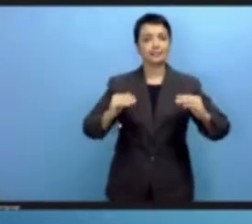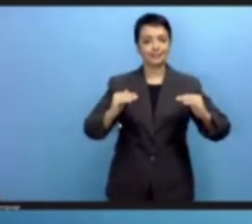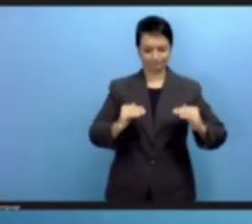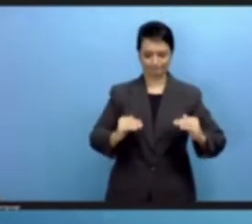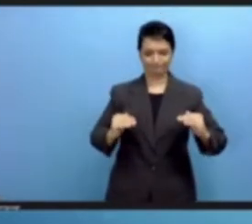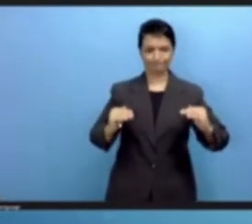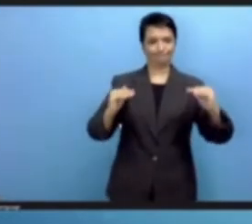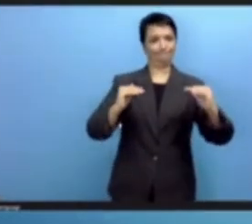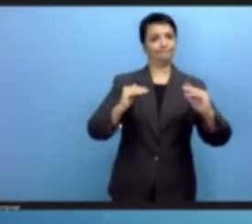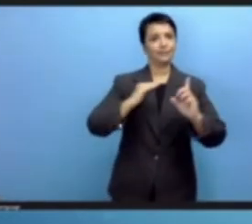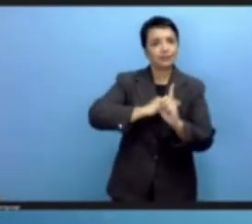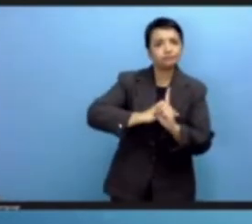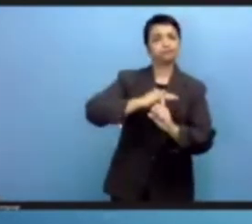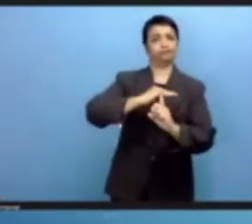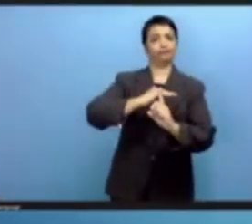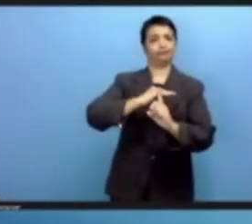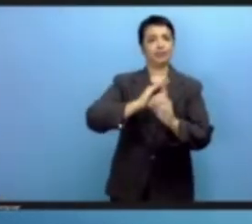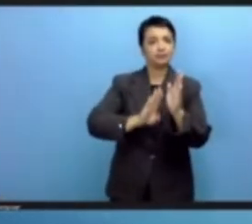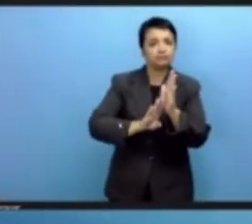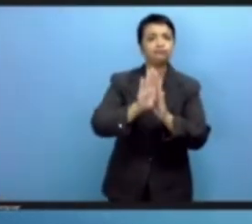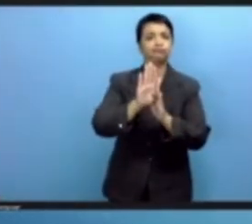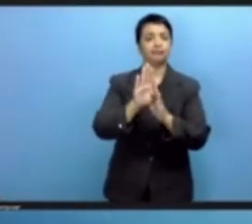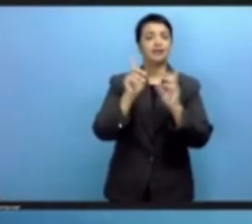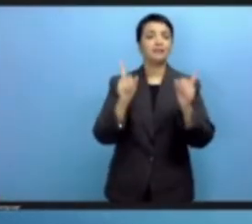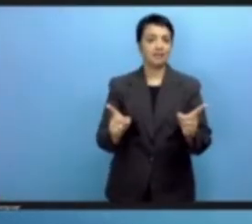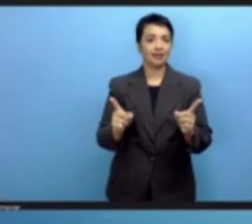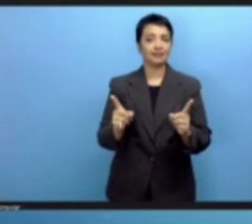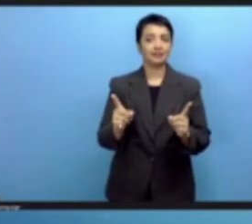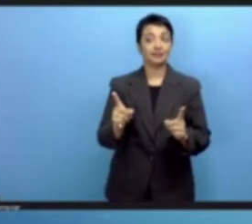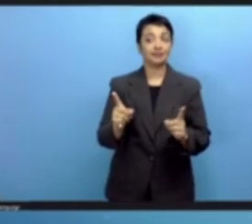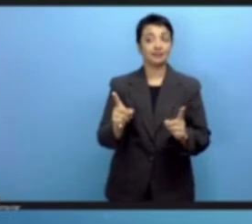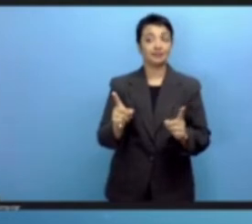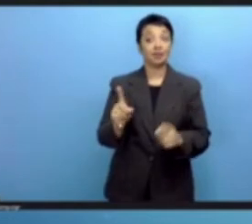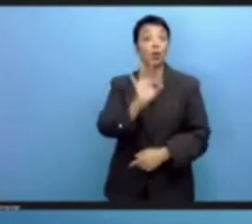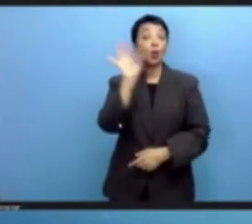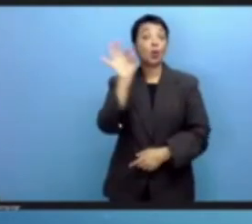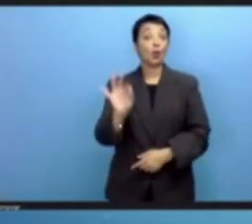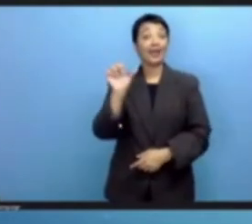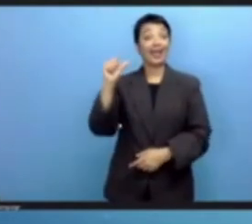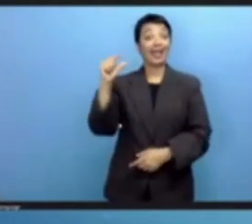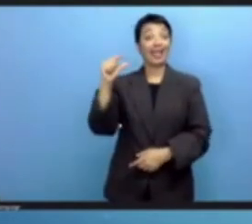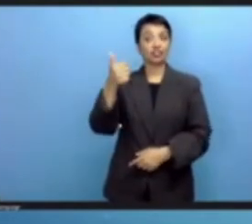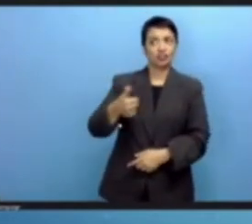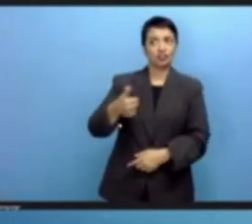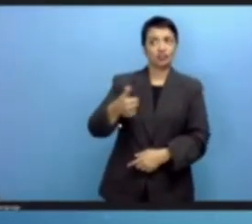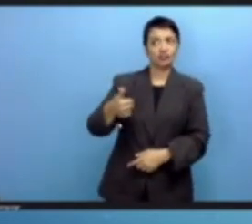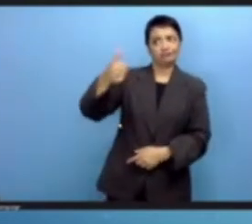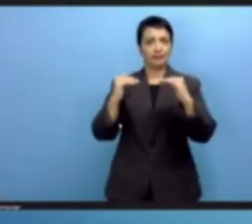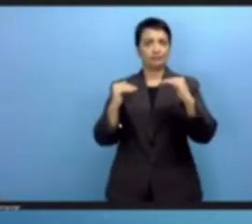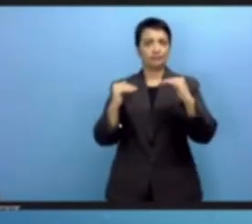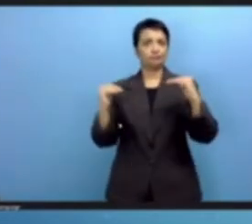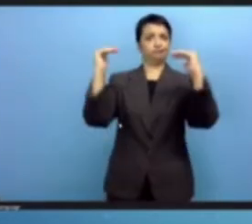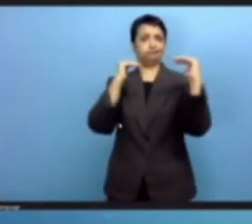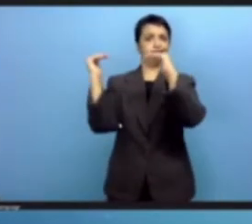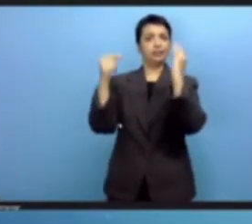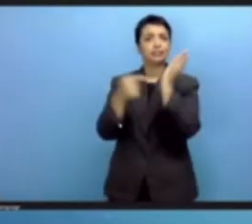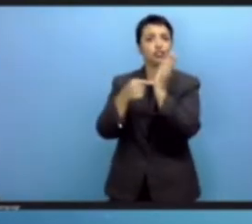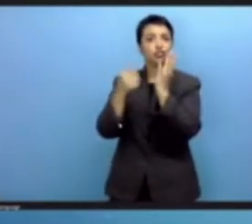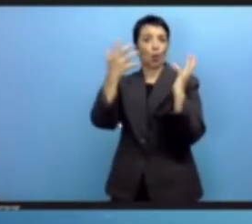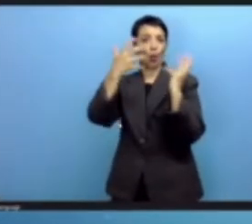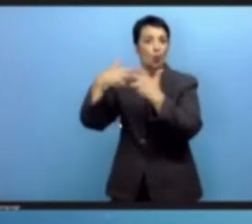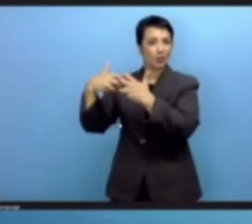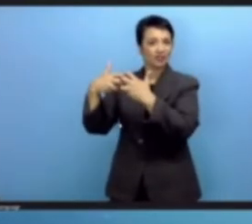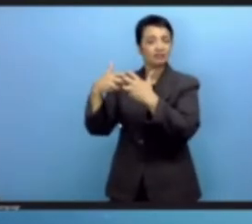That's the reason why in the Secretary General's high-level panel on digital cooperation, there was a focus on the IGF